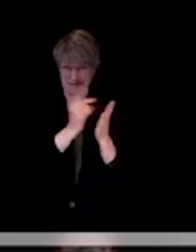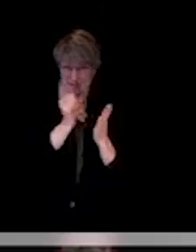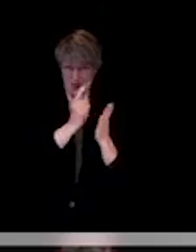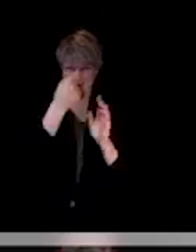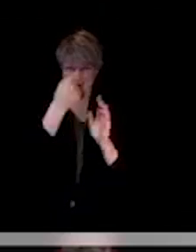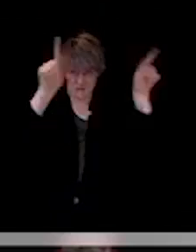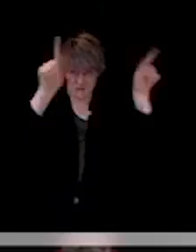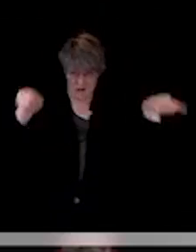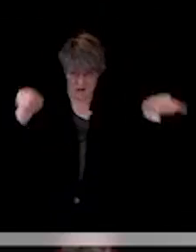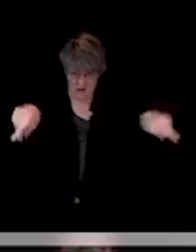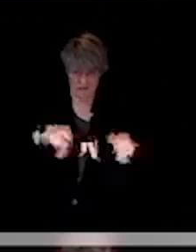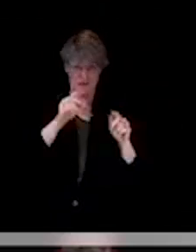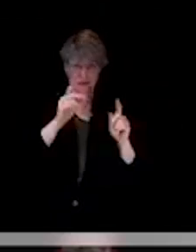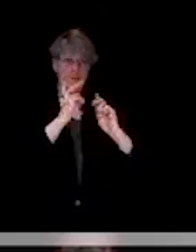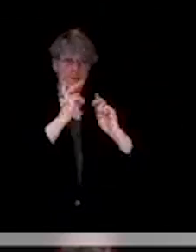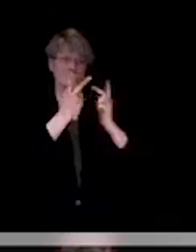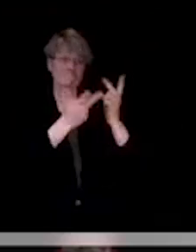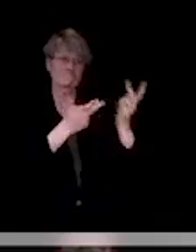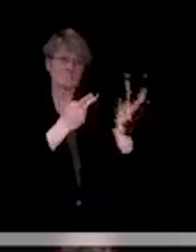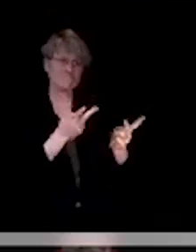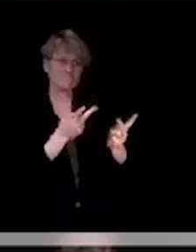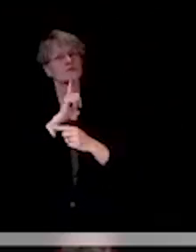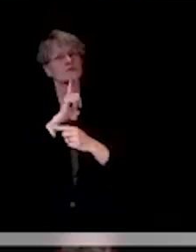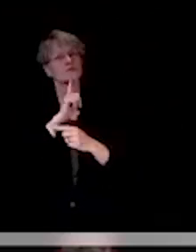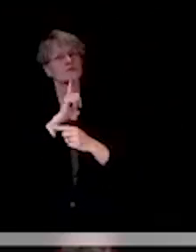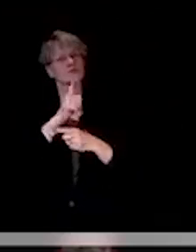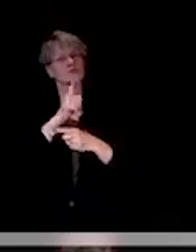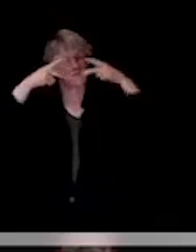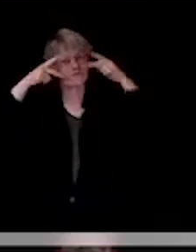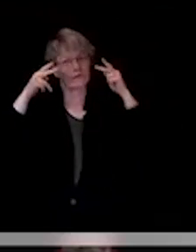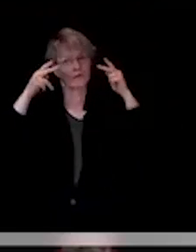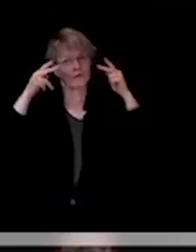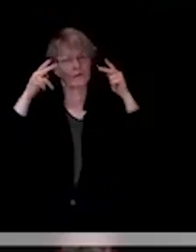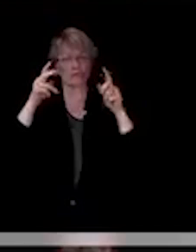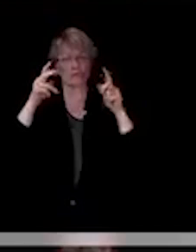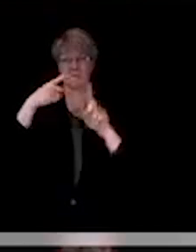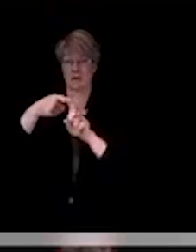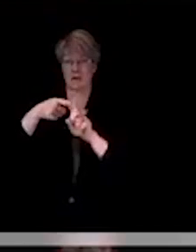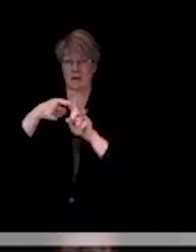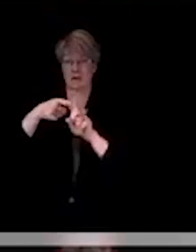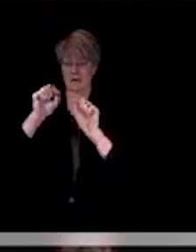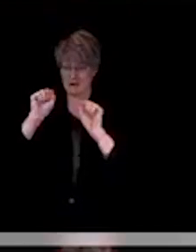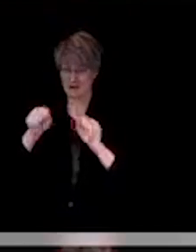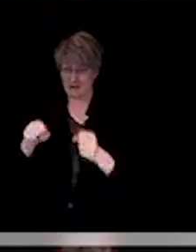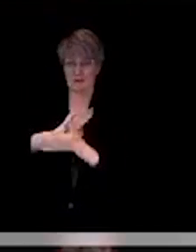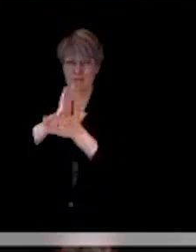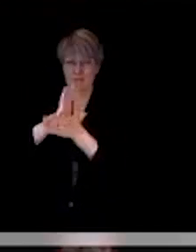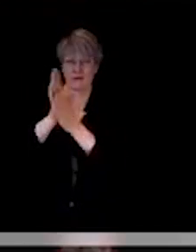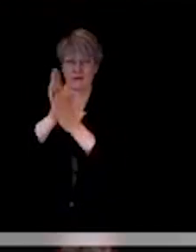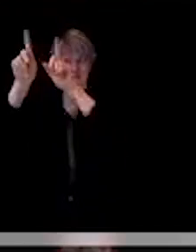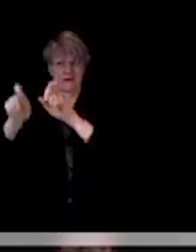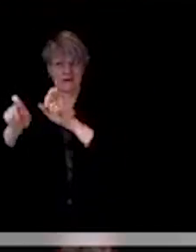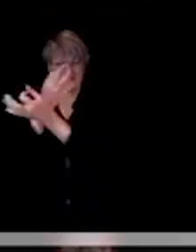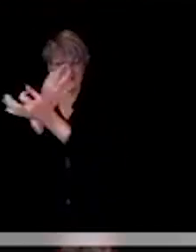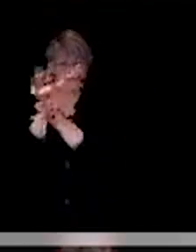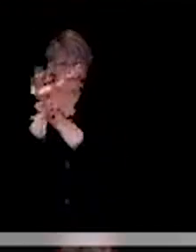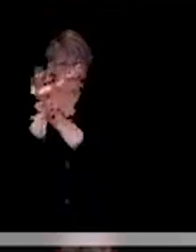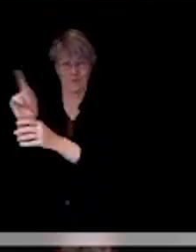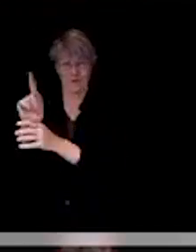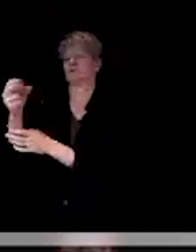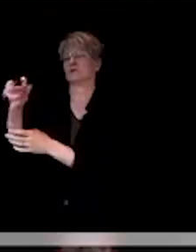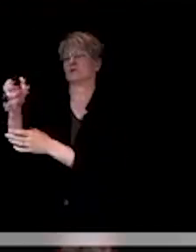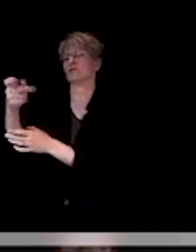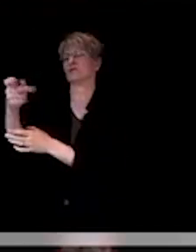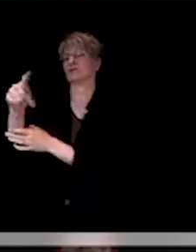Our tests are free at our Shasta College site and in Eastern Shasta County. just heard there's going to be testing available there. So,